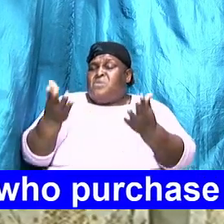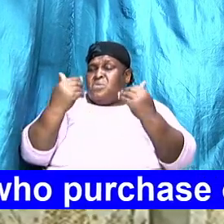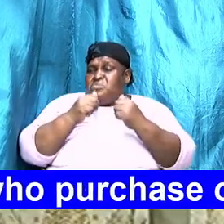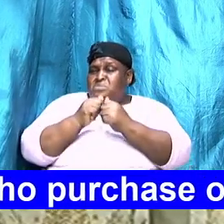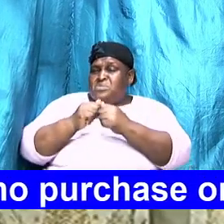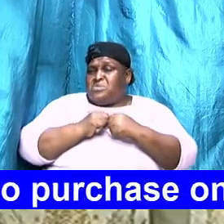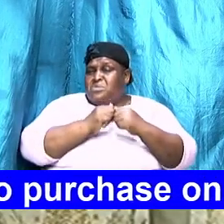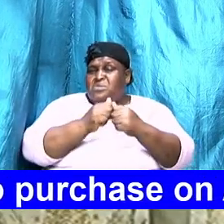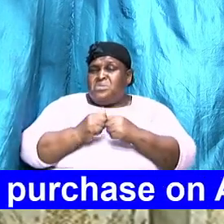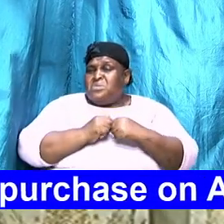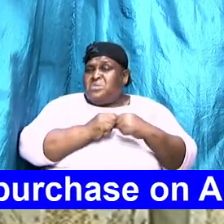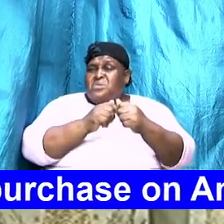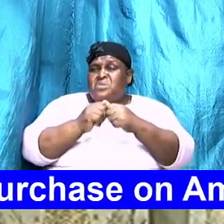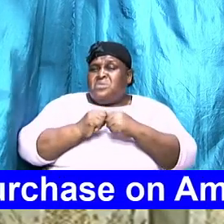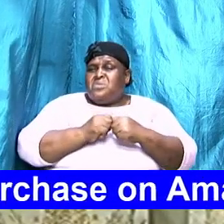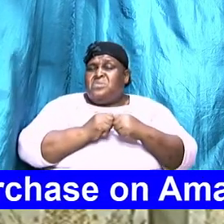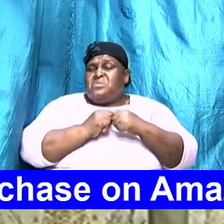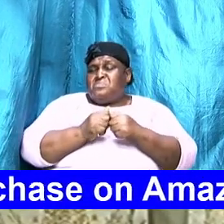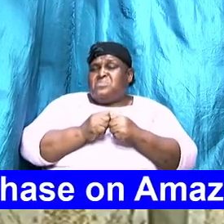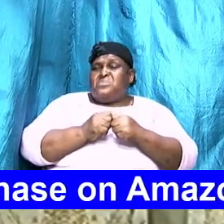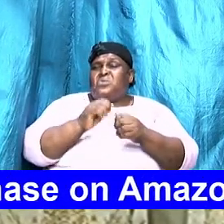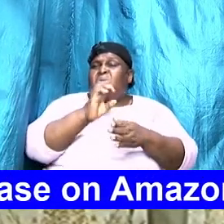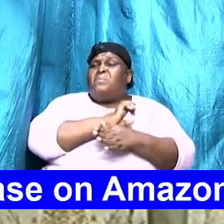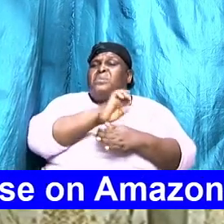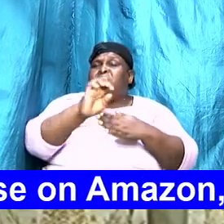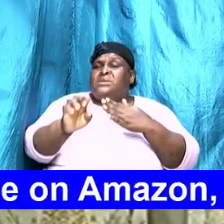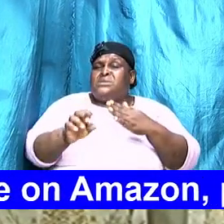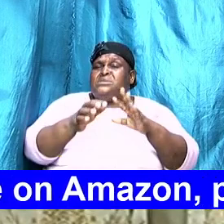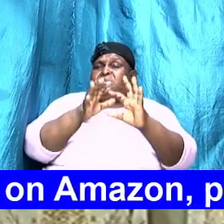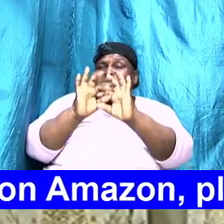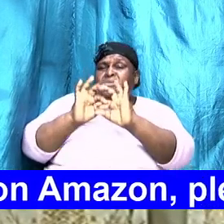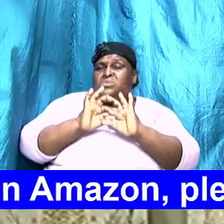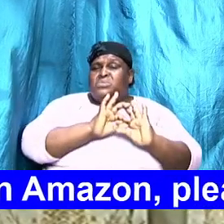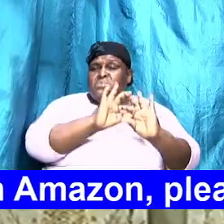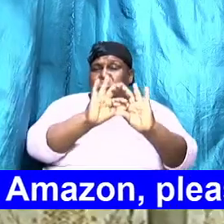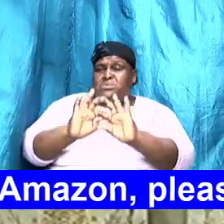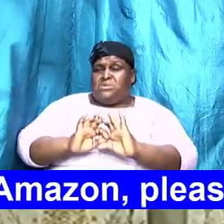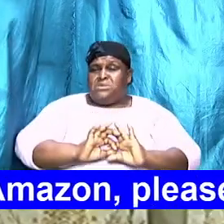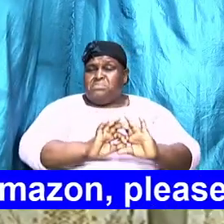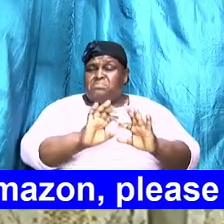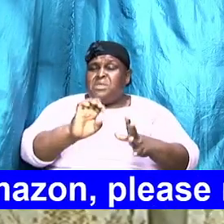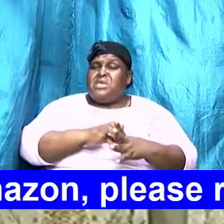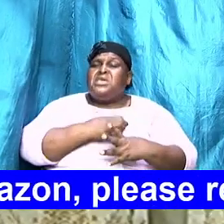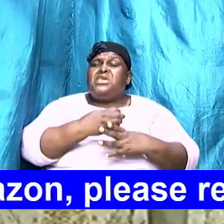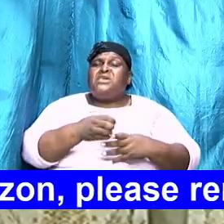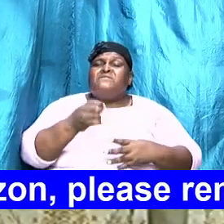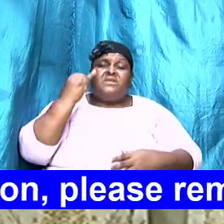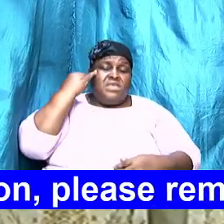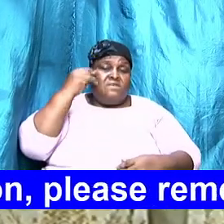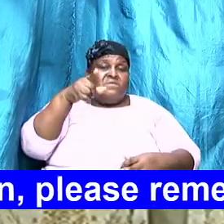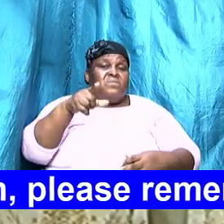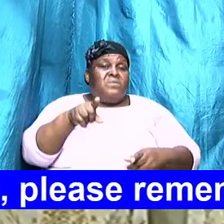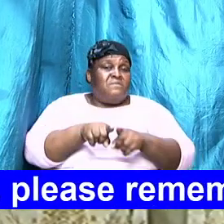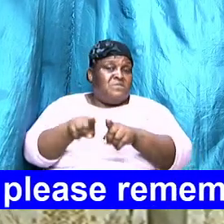complement the union now even if you have different accounts